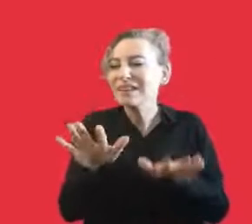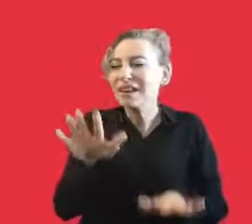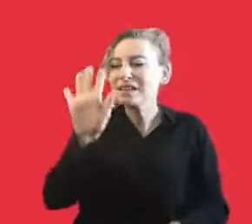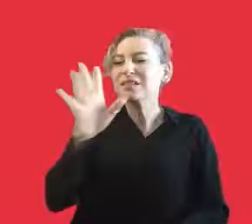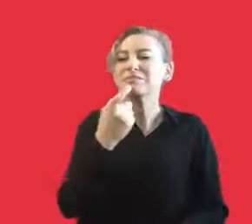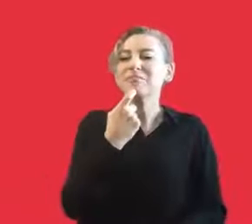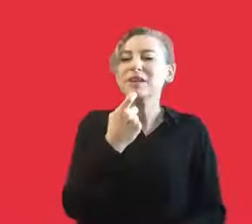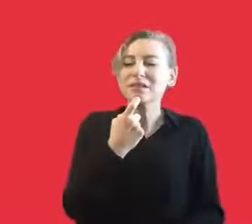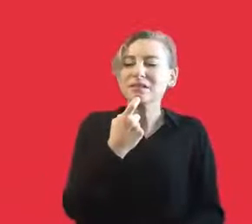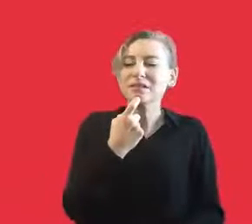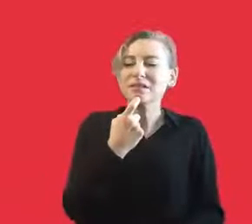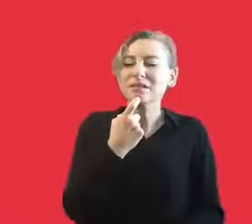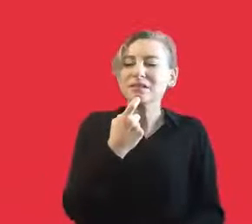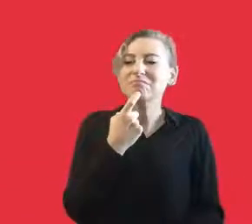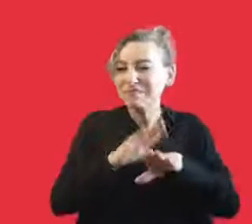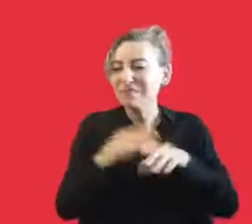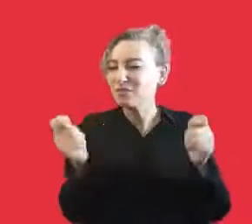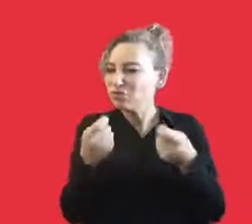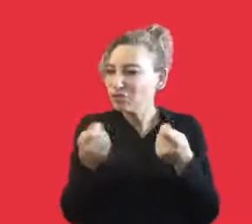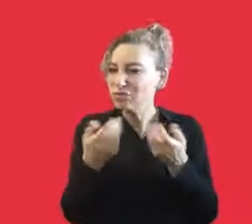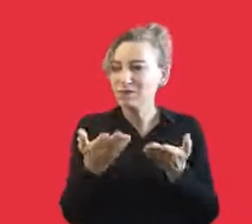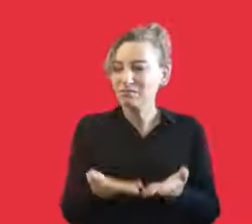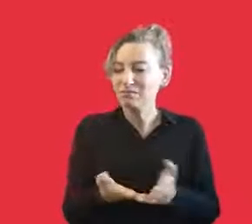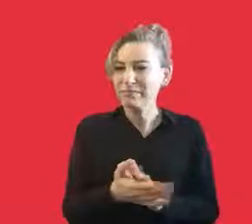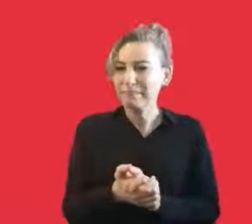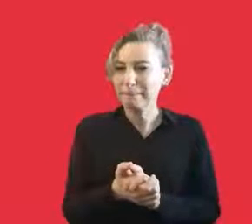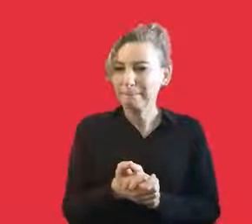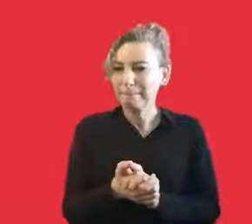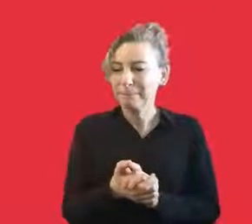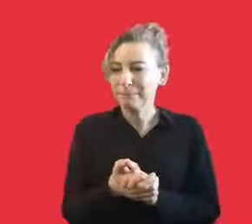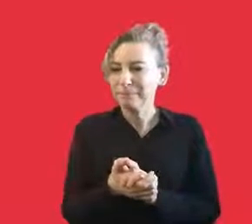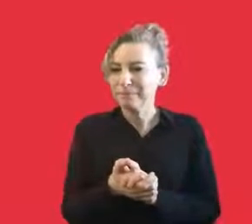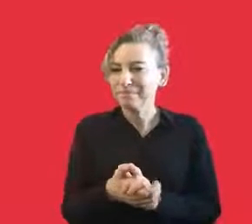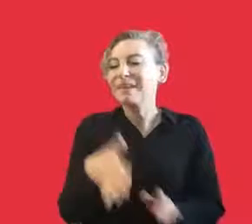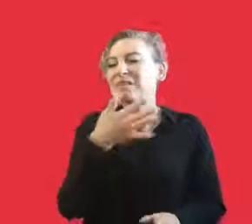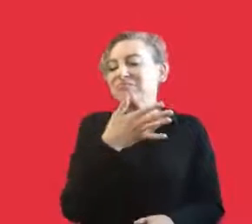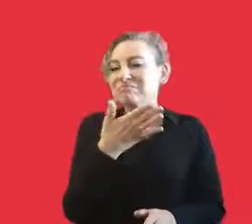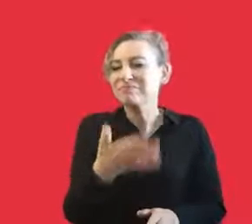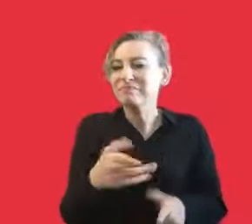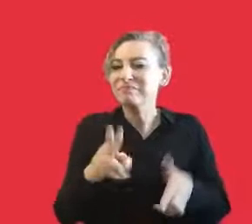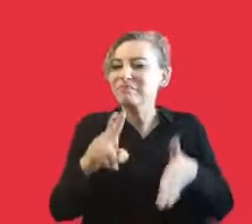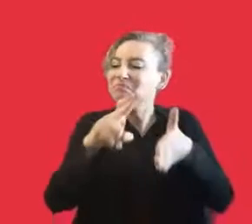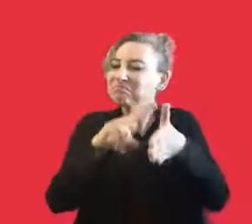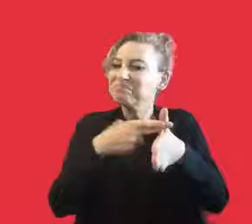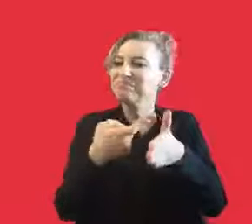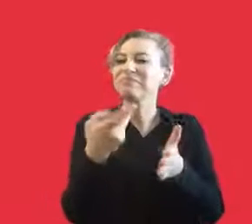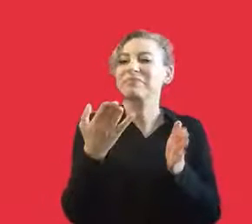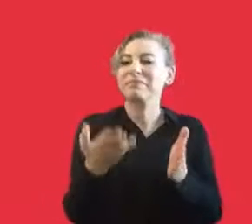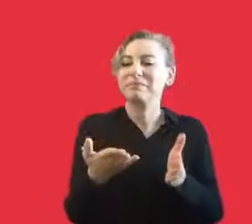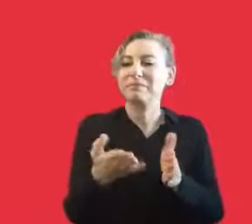because for the last five years, we are organizing such kind of events.